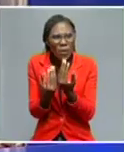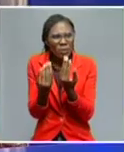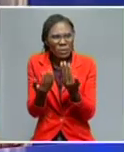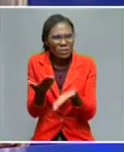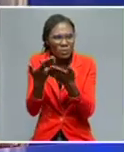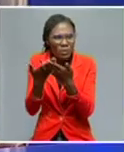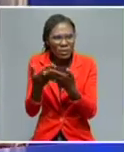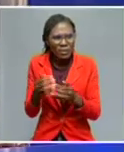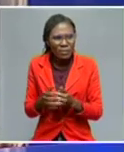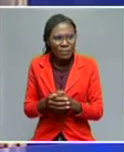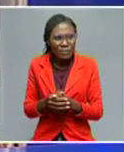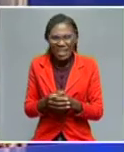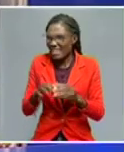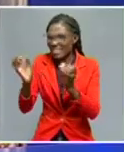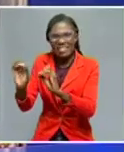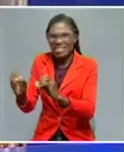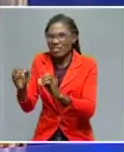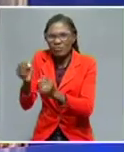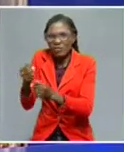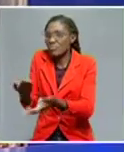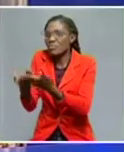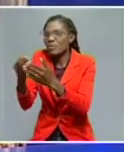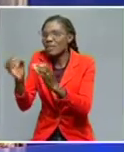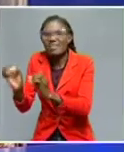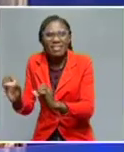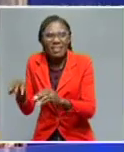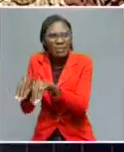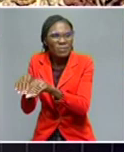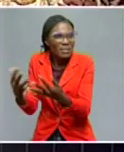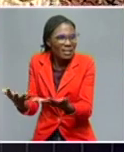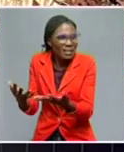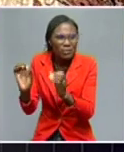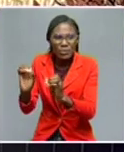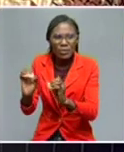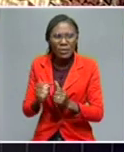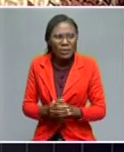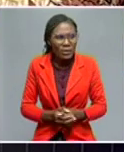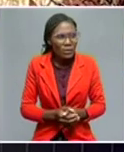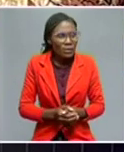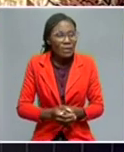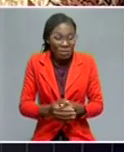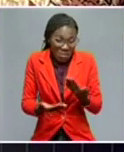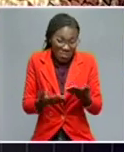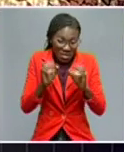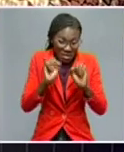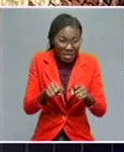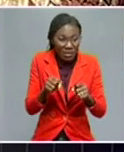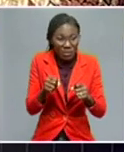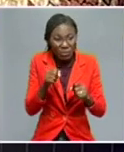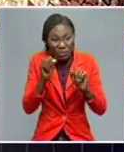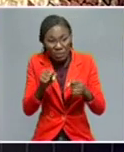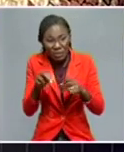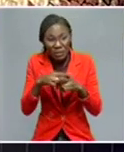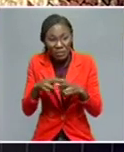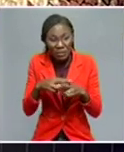There is nothing we do. It's very far away. Because most of these countries have diplomatic relations with the conflicting parties. Yes, we can use